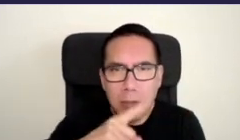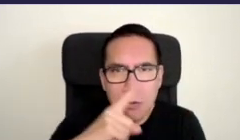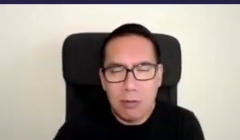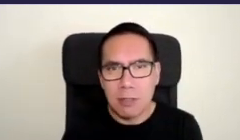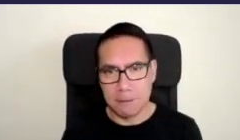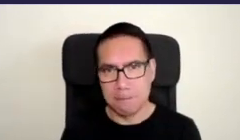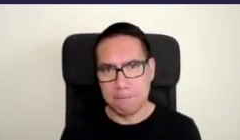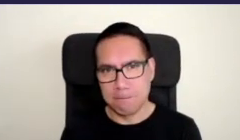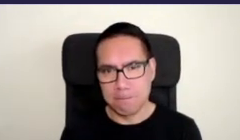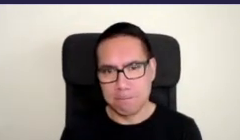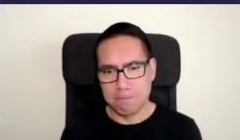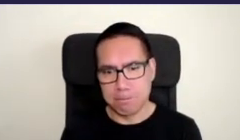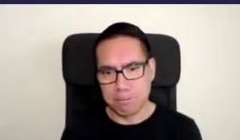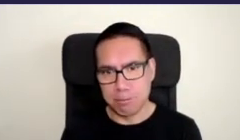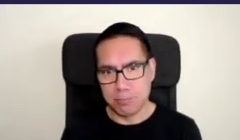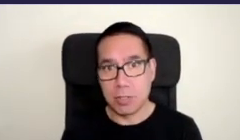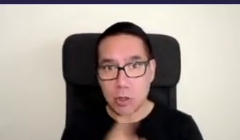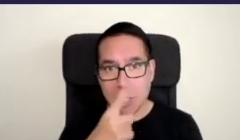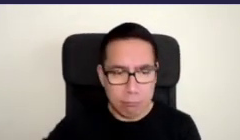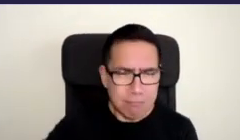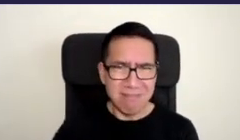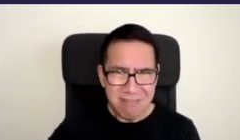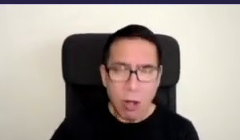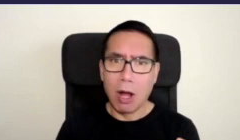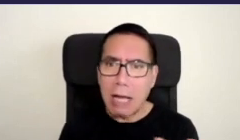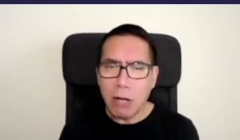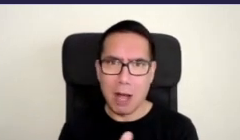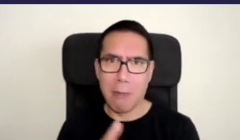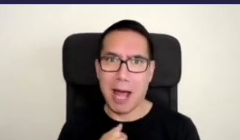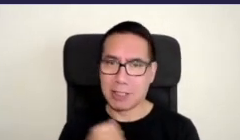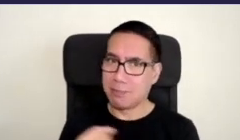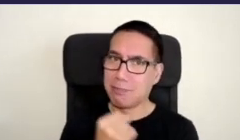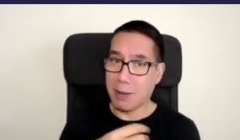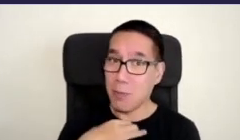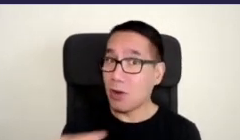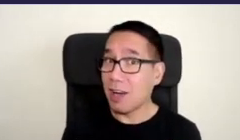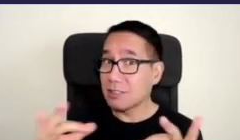to garden or help us create more gardens